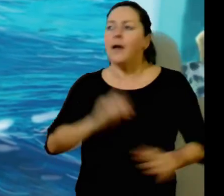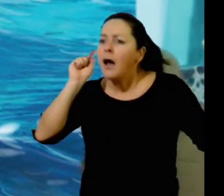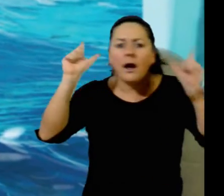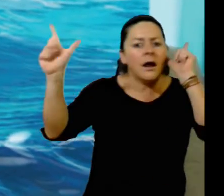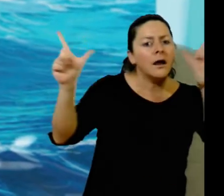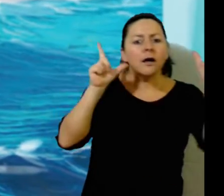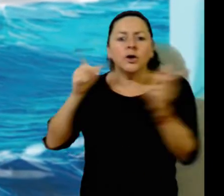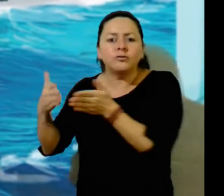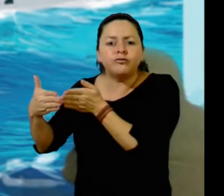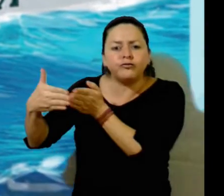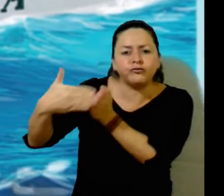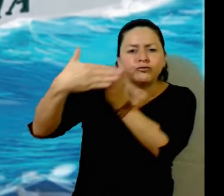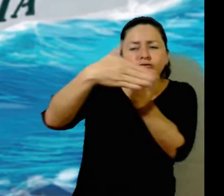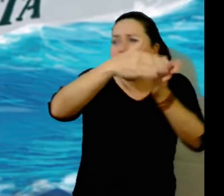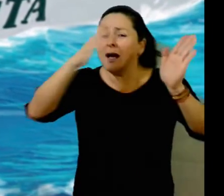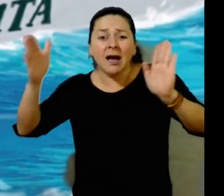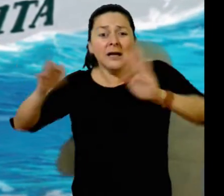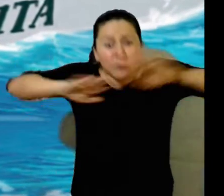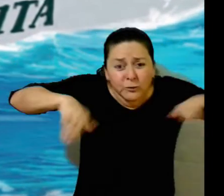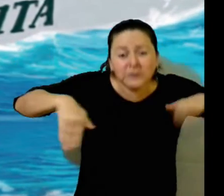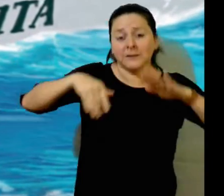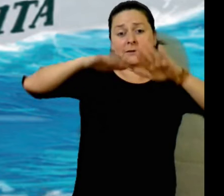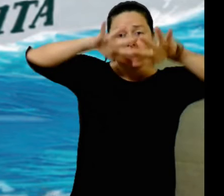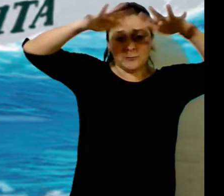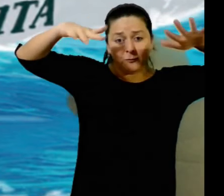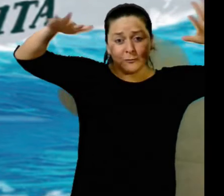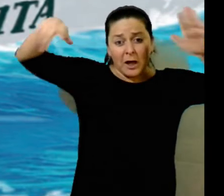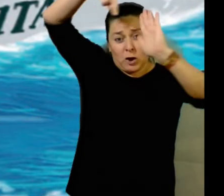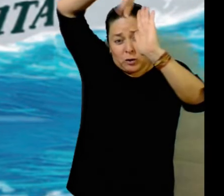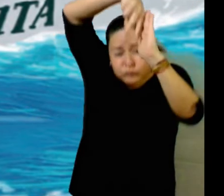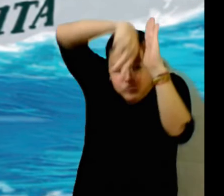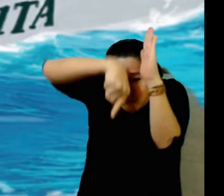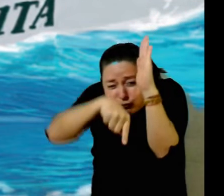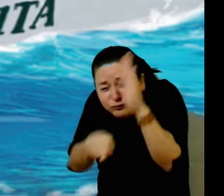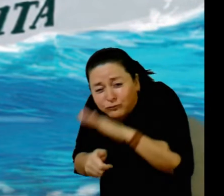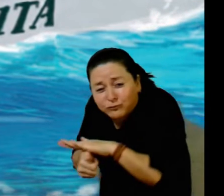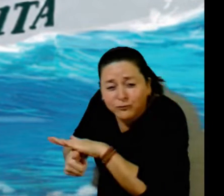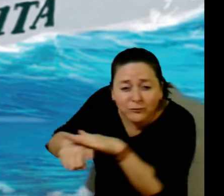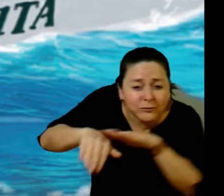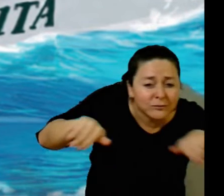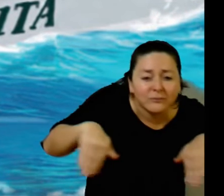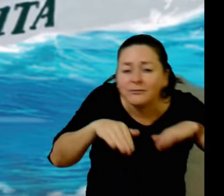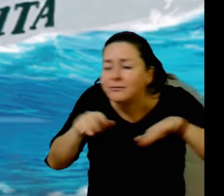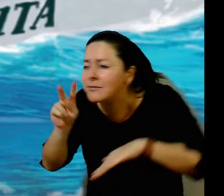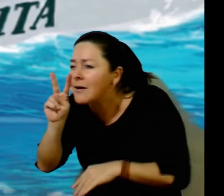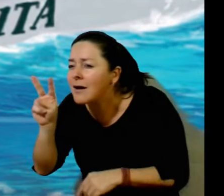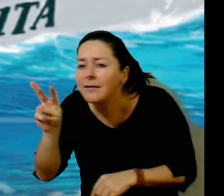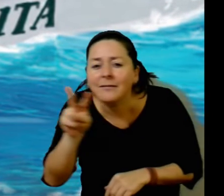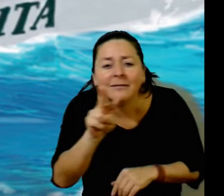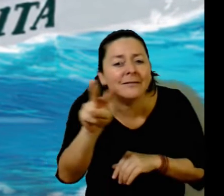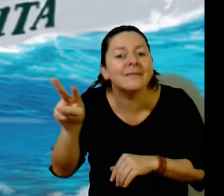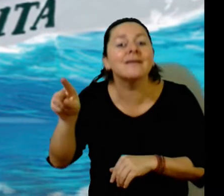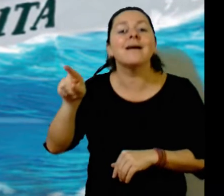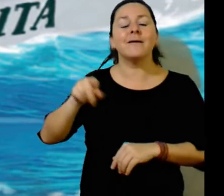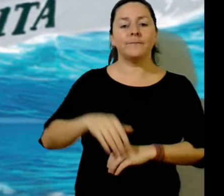the boat from below the surface. The boat stops suddenly. And Karapada is carefully dropped